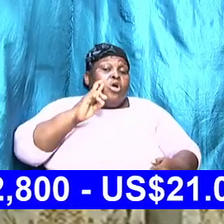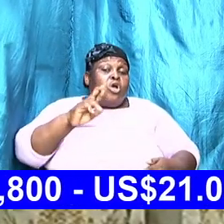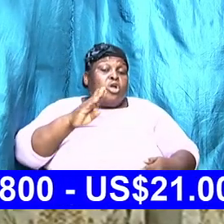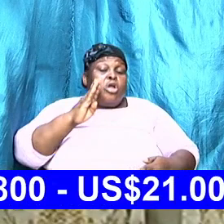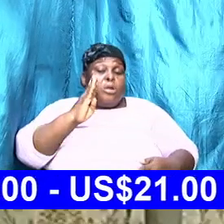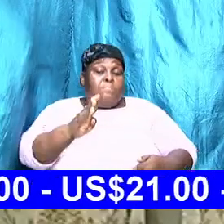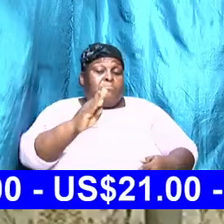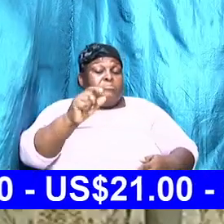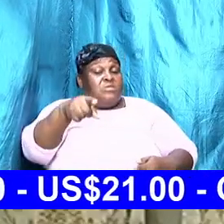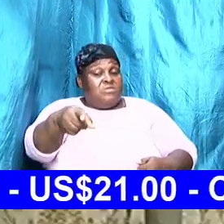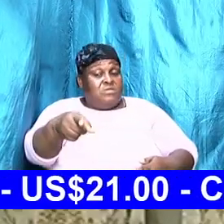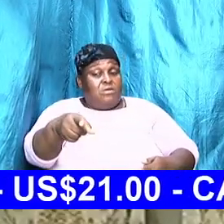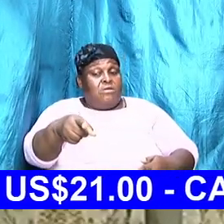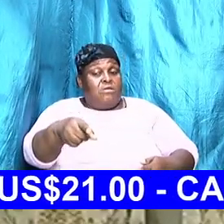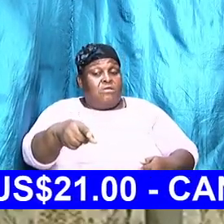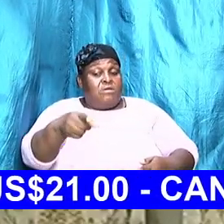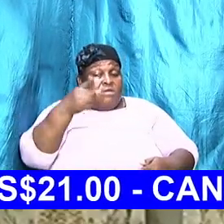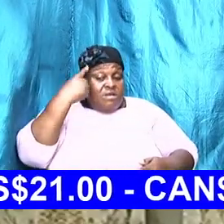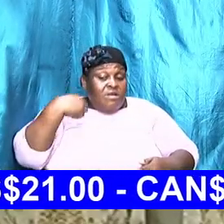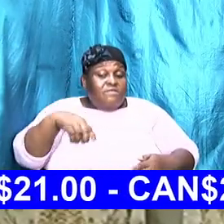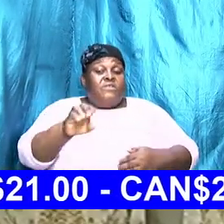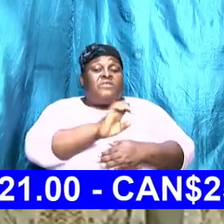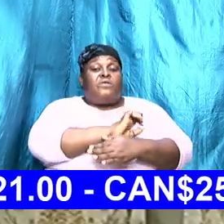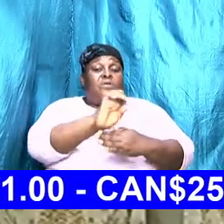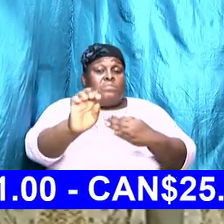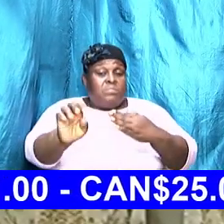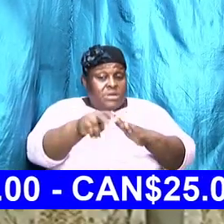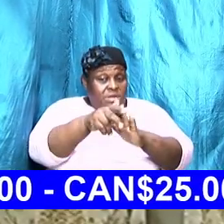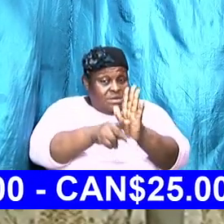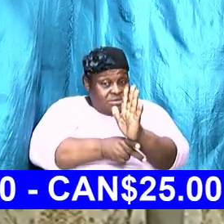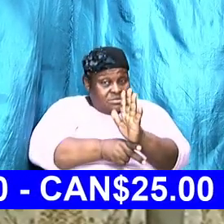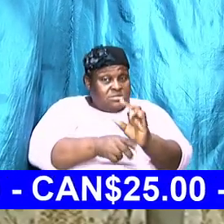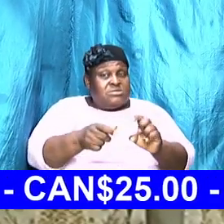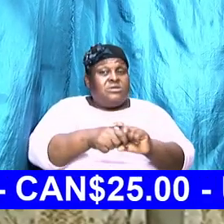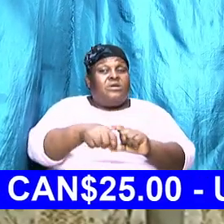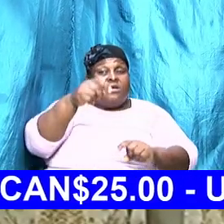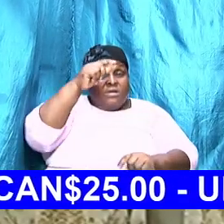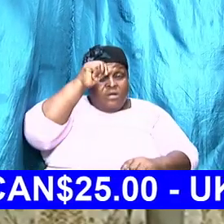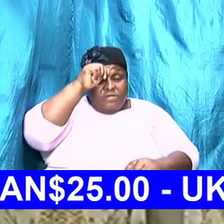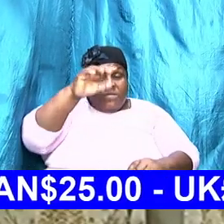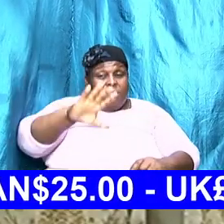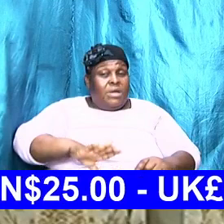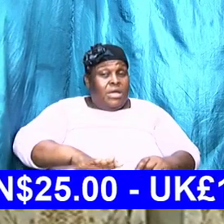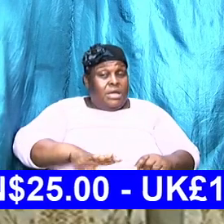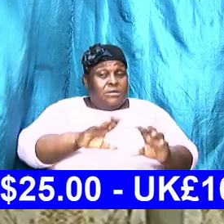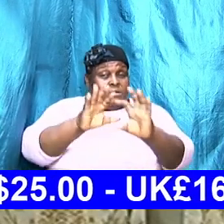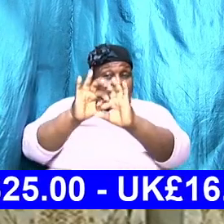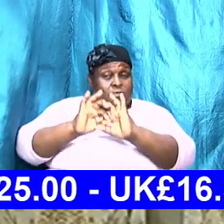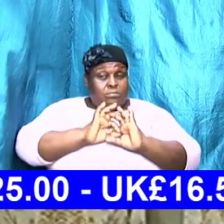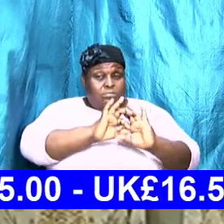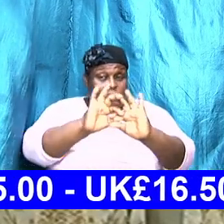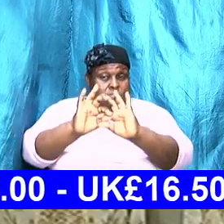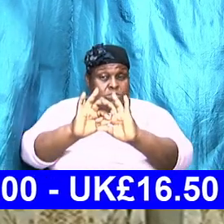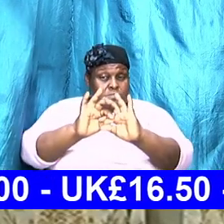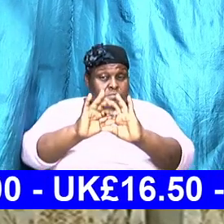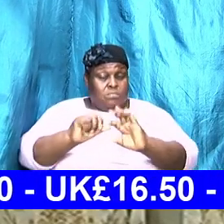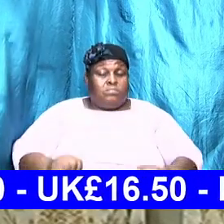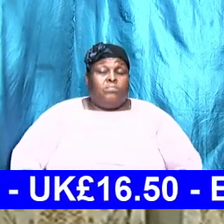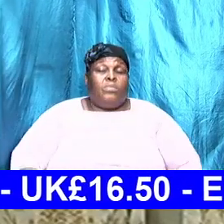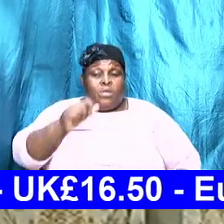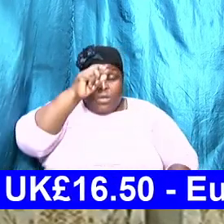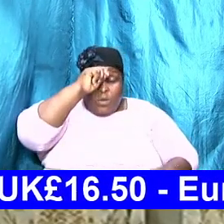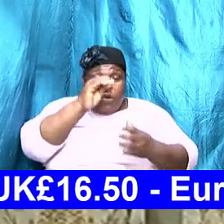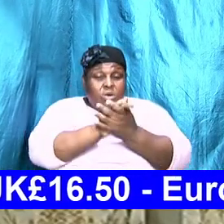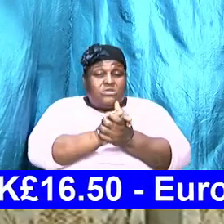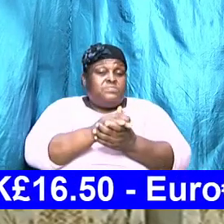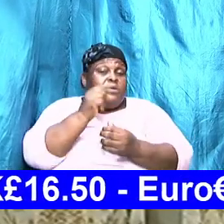is for the completeness of the union so husband